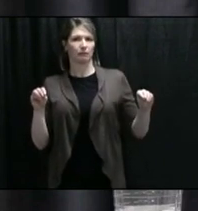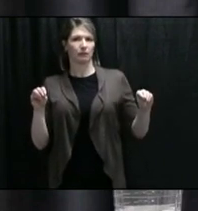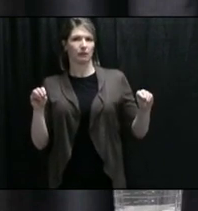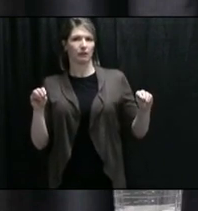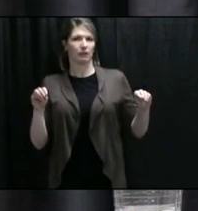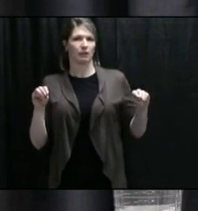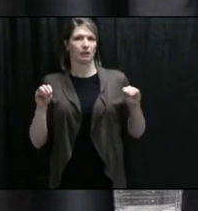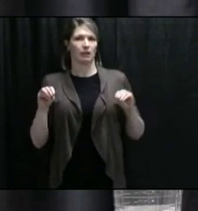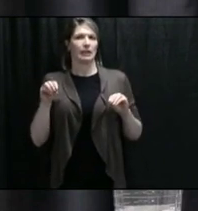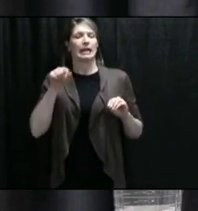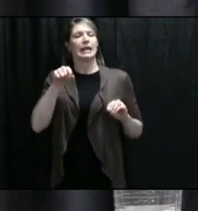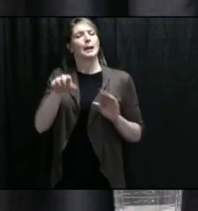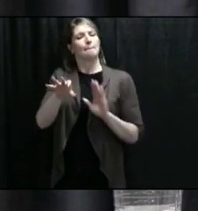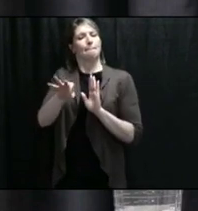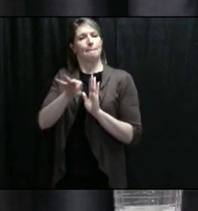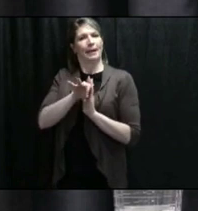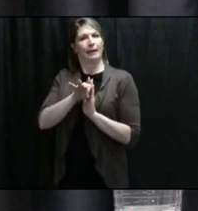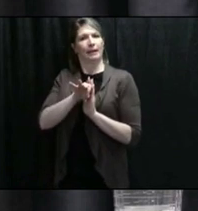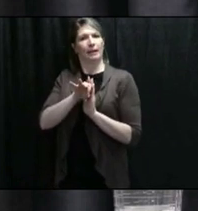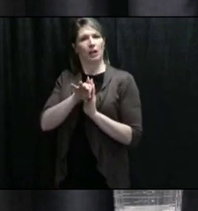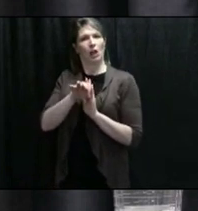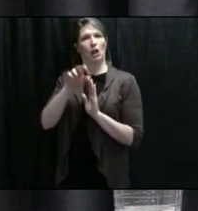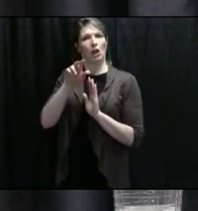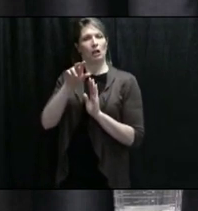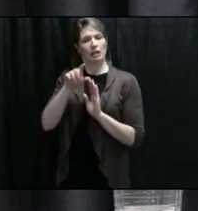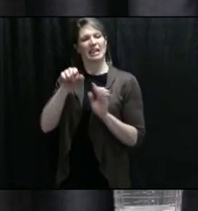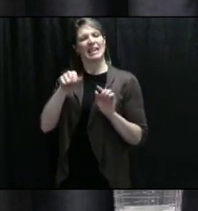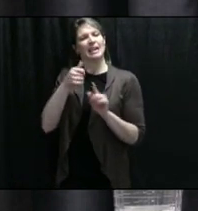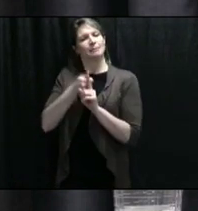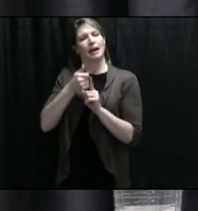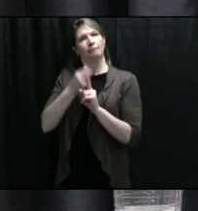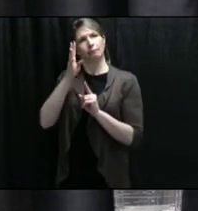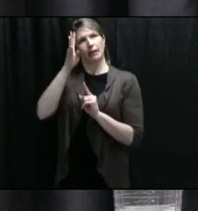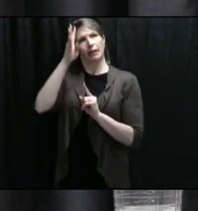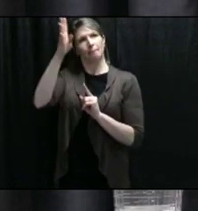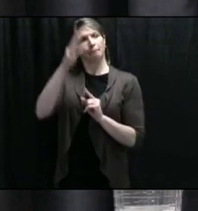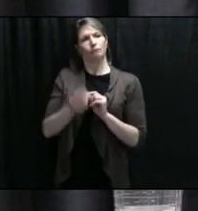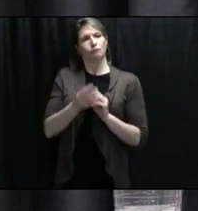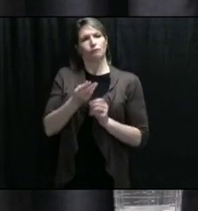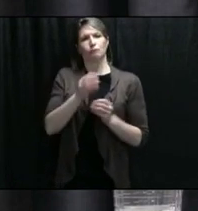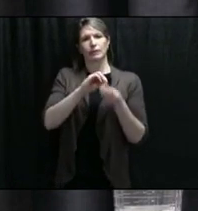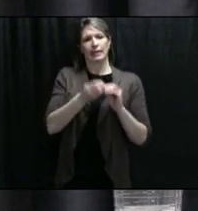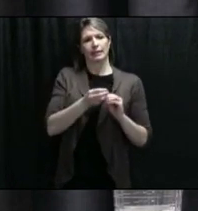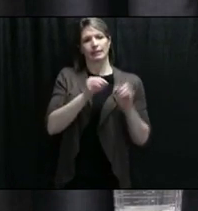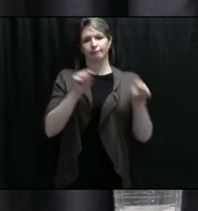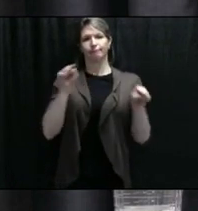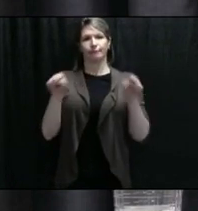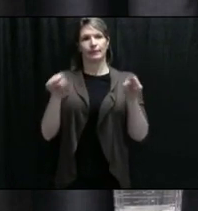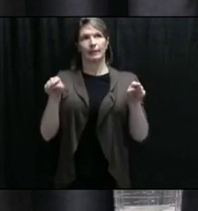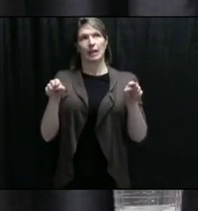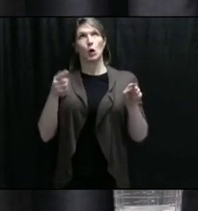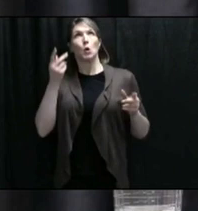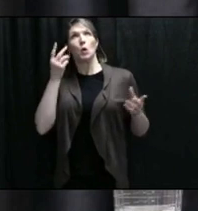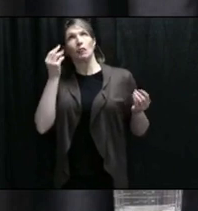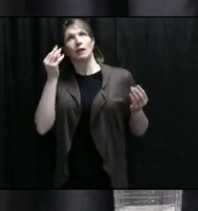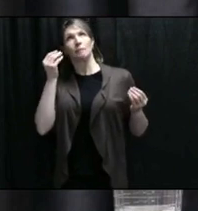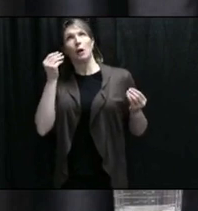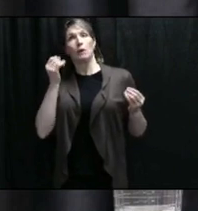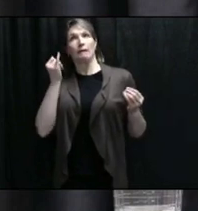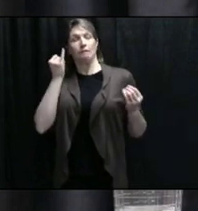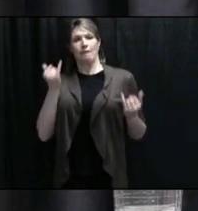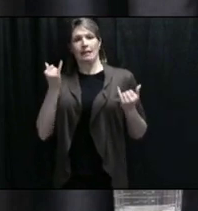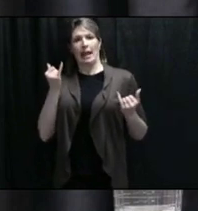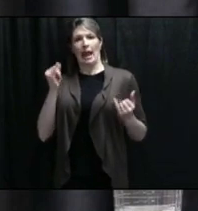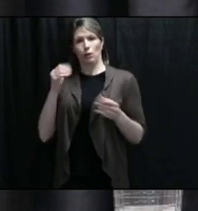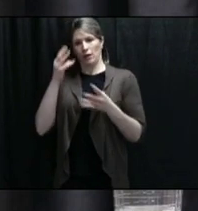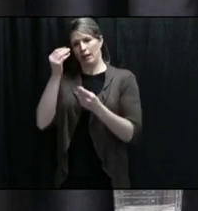on the suggestions from where our data fits with that model. If we can keep on doing what we're doing,